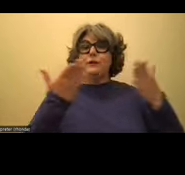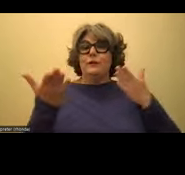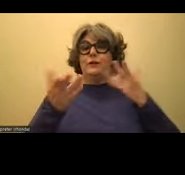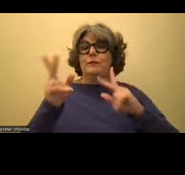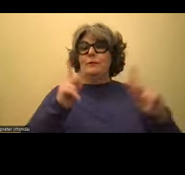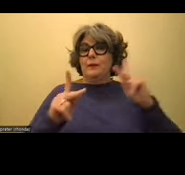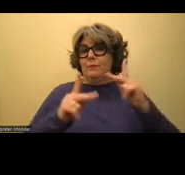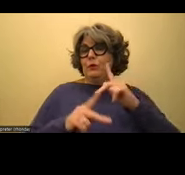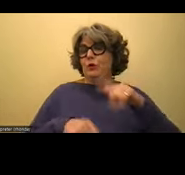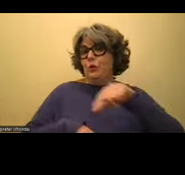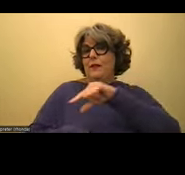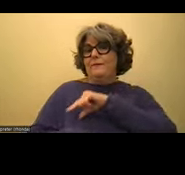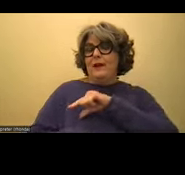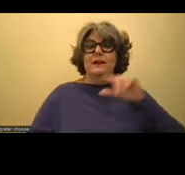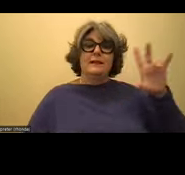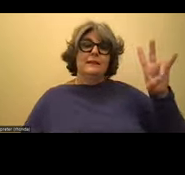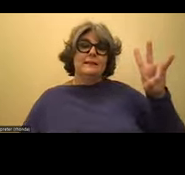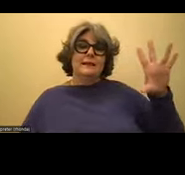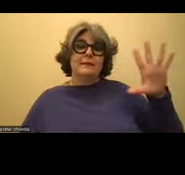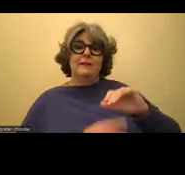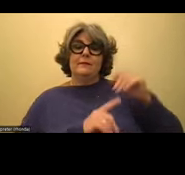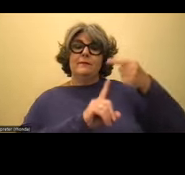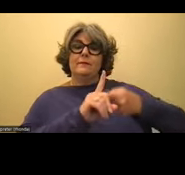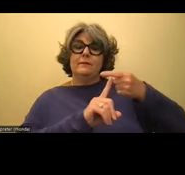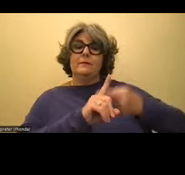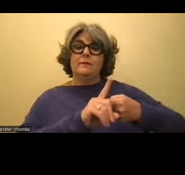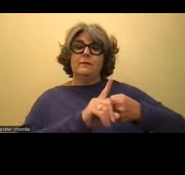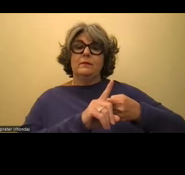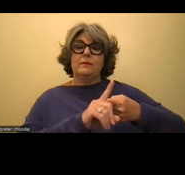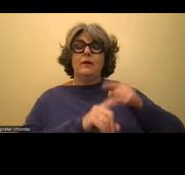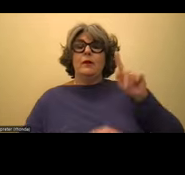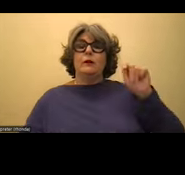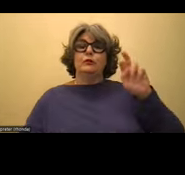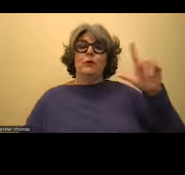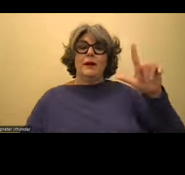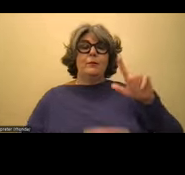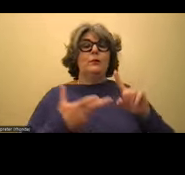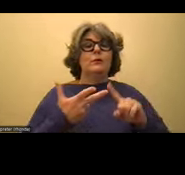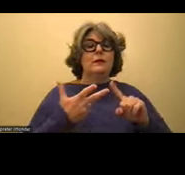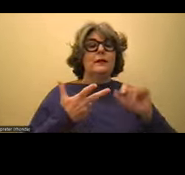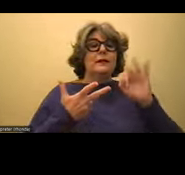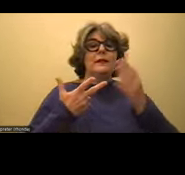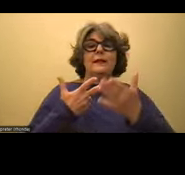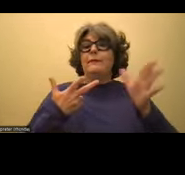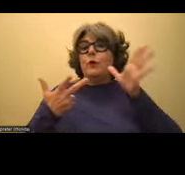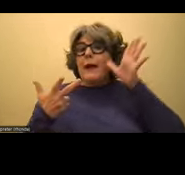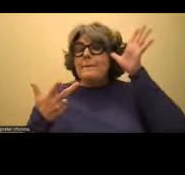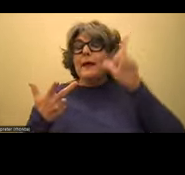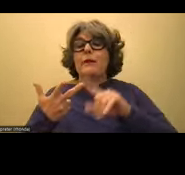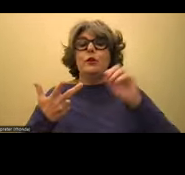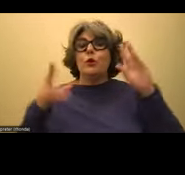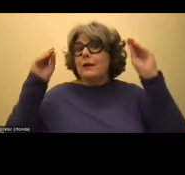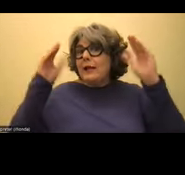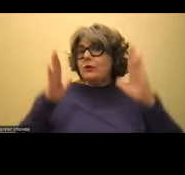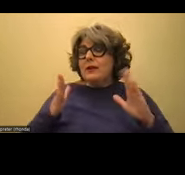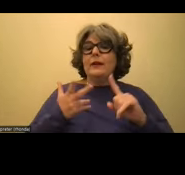households and up to $75 per month for households on qualifying tribal lands. And so if you are a parent or a educator,